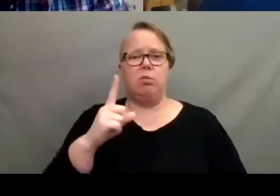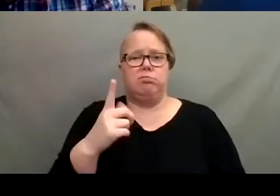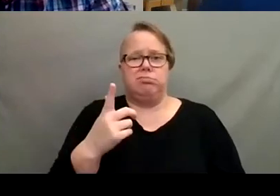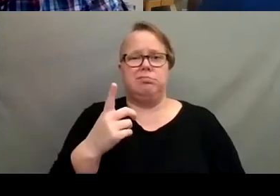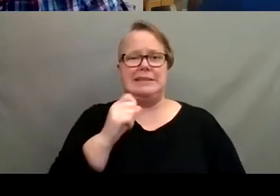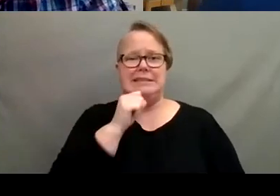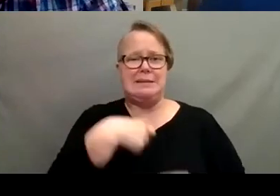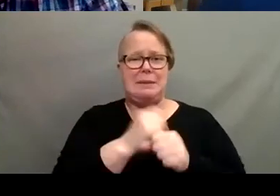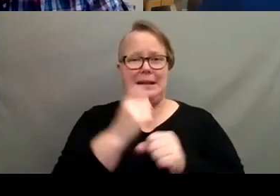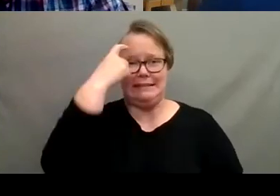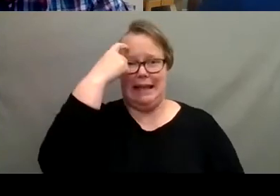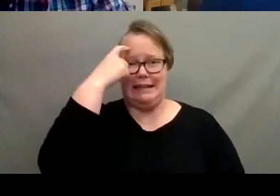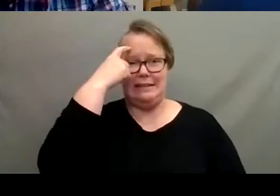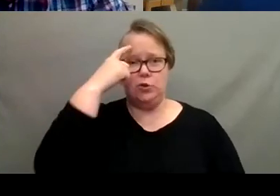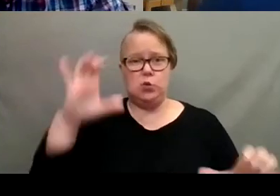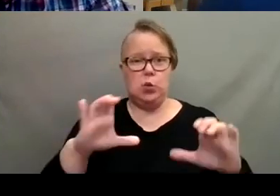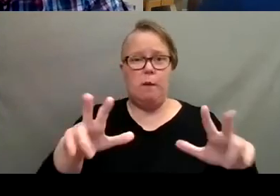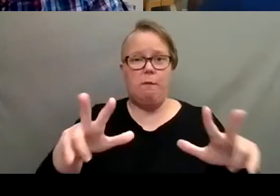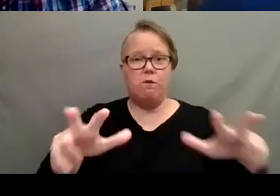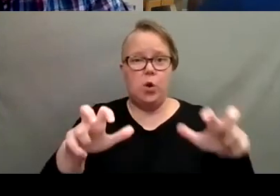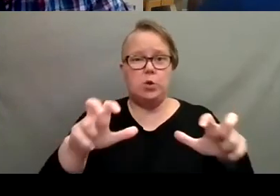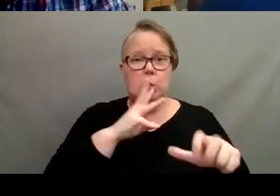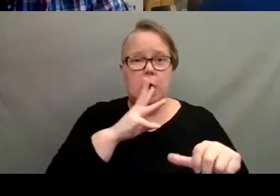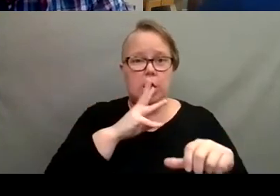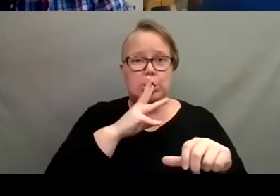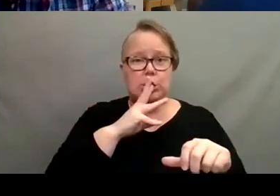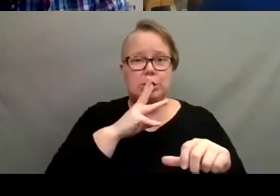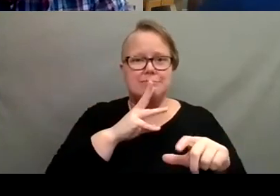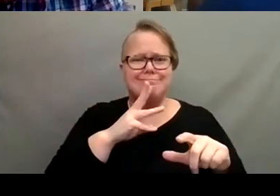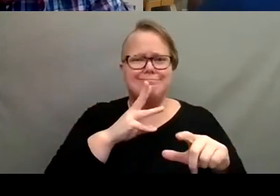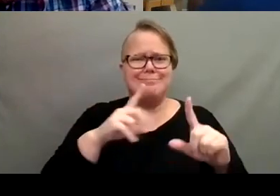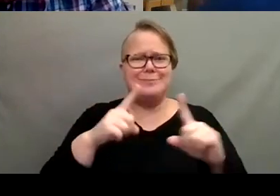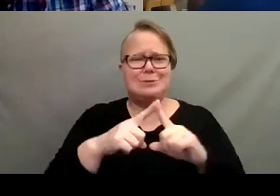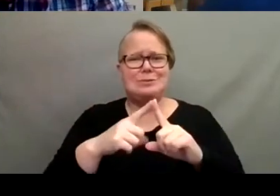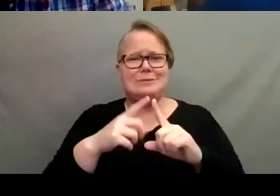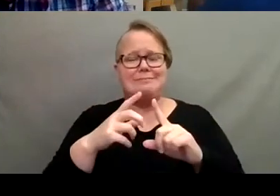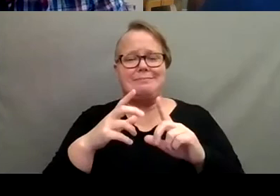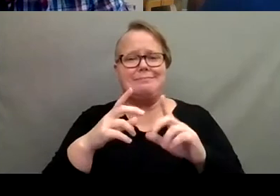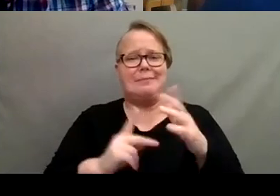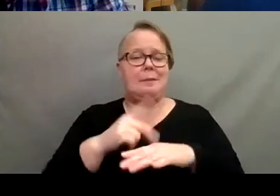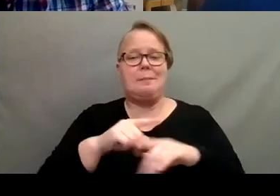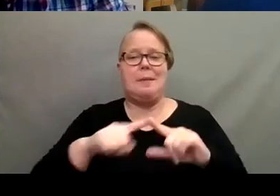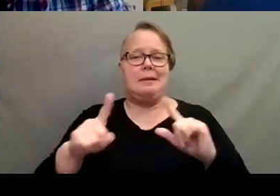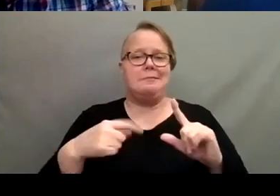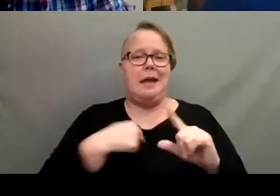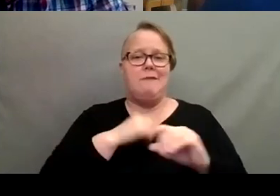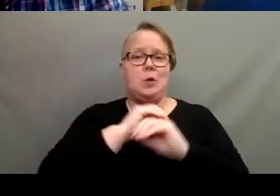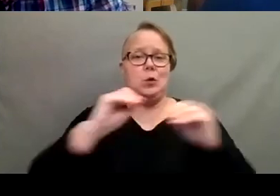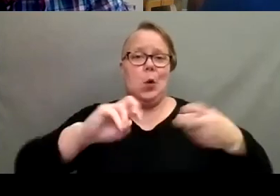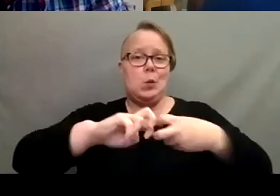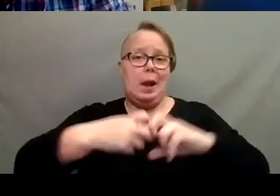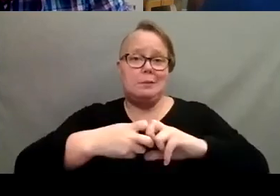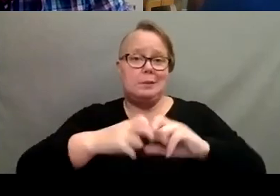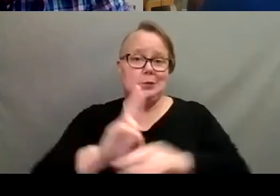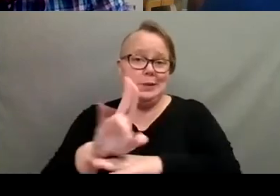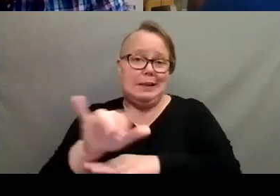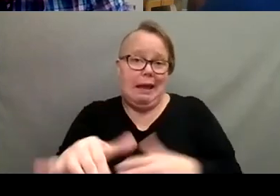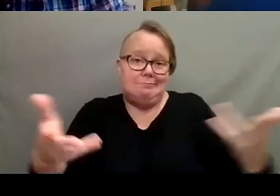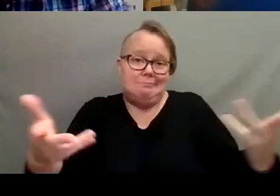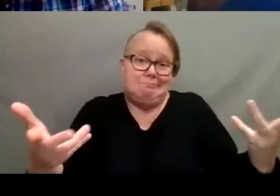make sense to but frozen water on there though. Right. I know. Yeah. I haven't had any issues using it. So